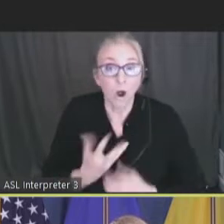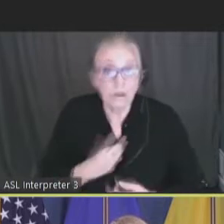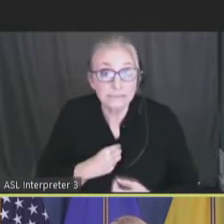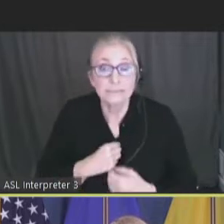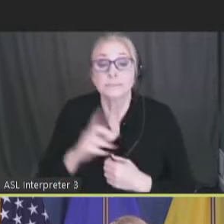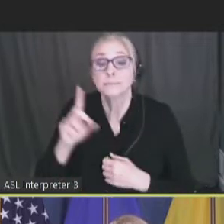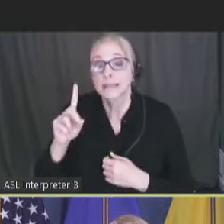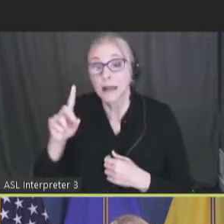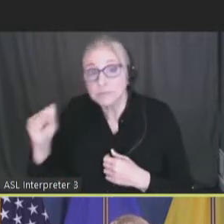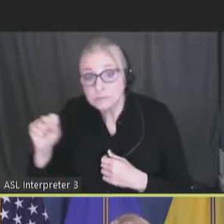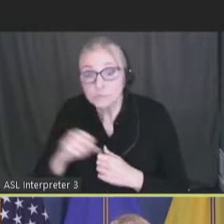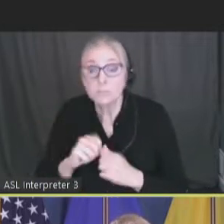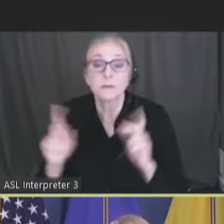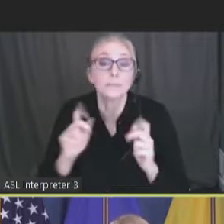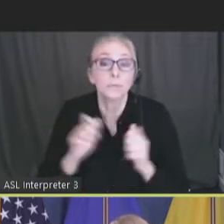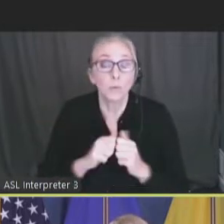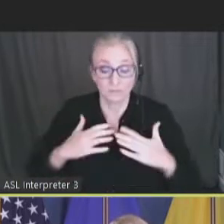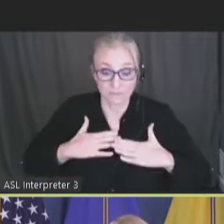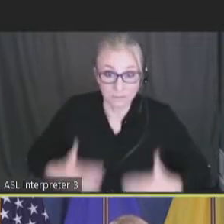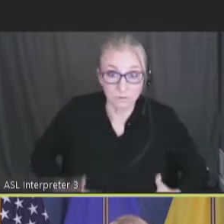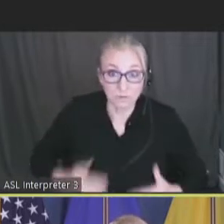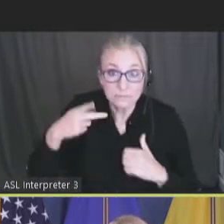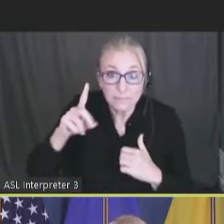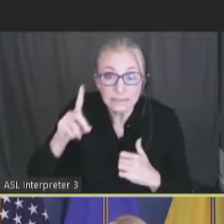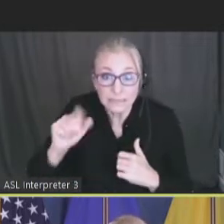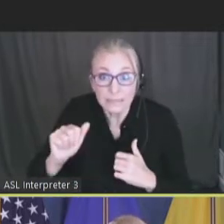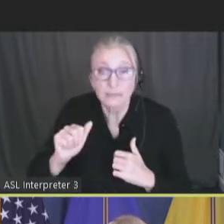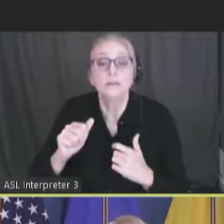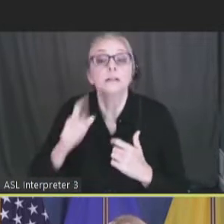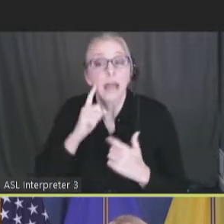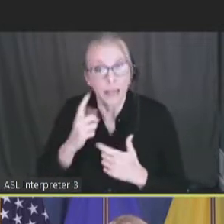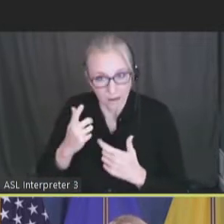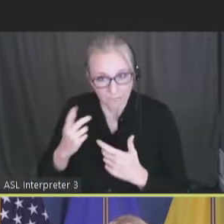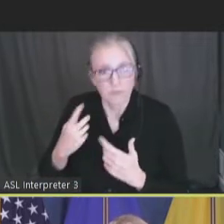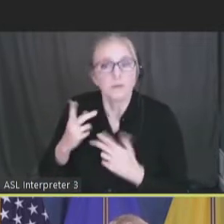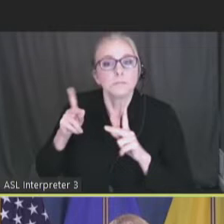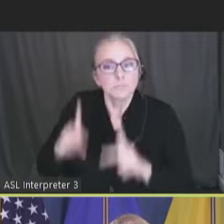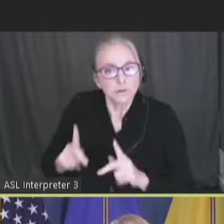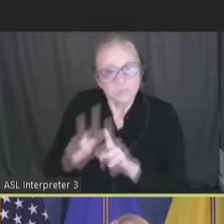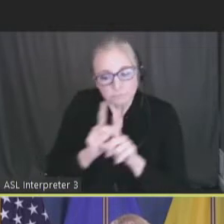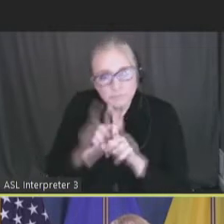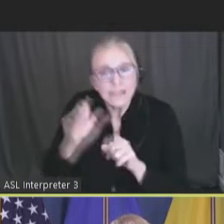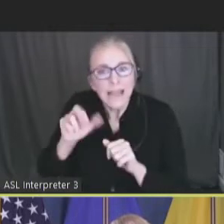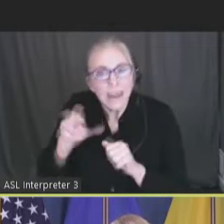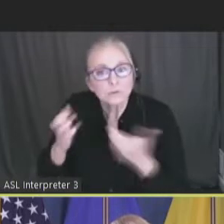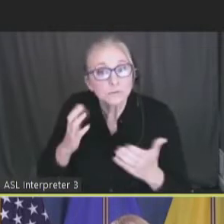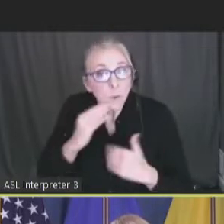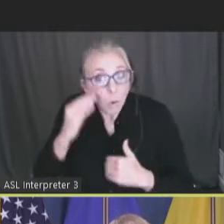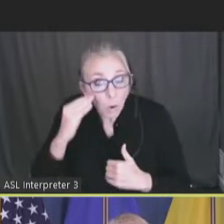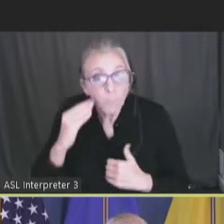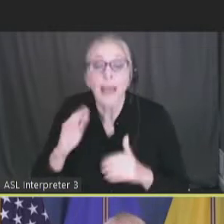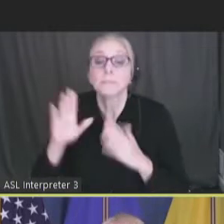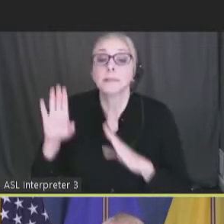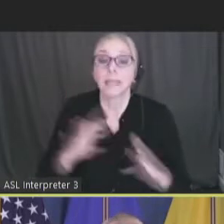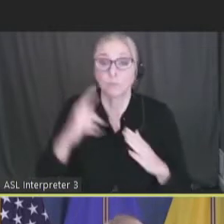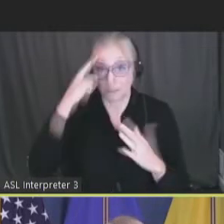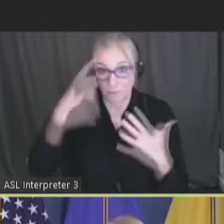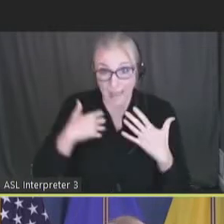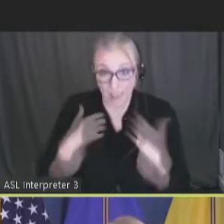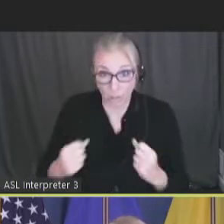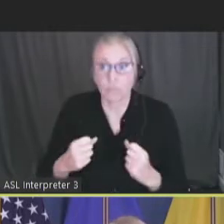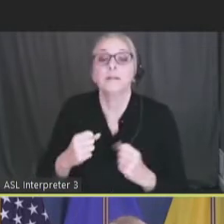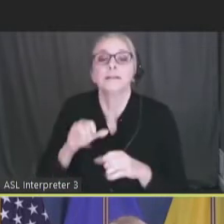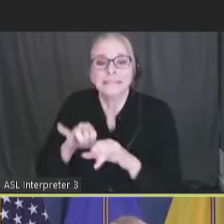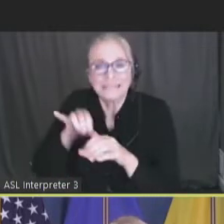syndrome, people with physical disabilities who receive personal care services at home, and people who are receiving behavioral health treatment in residential